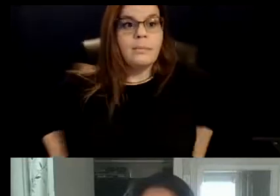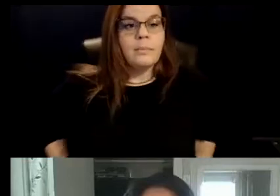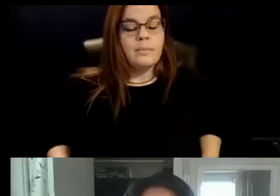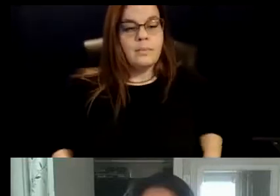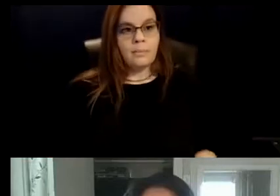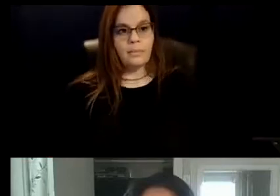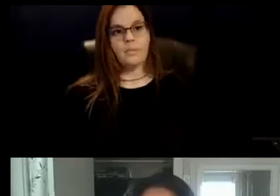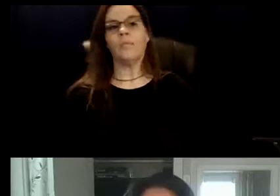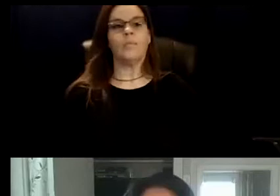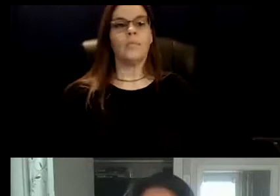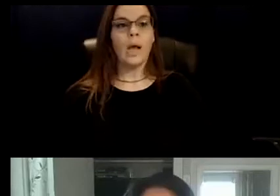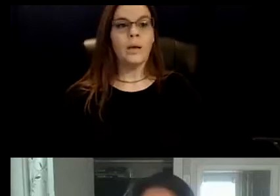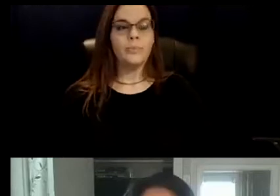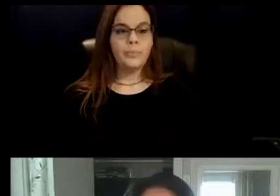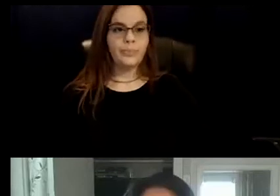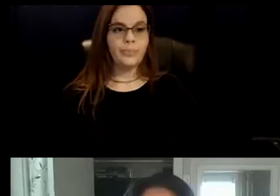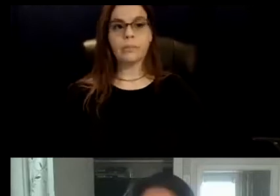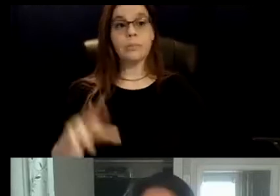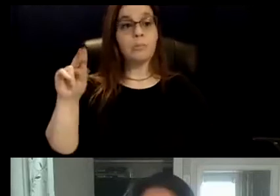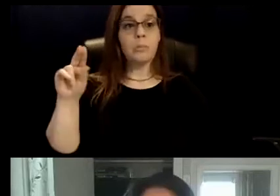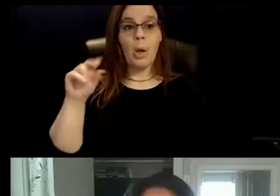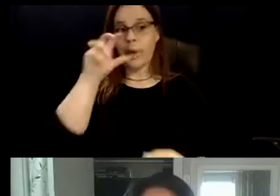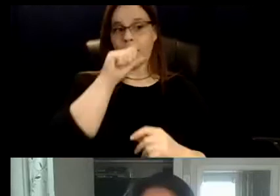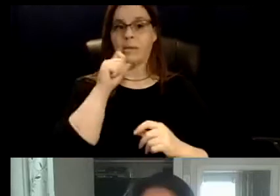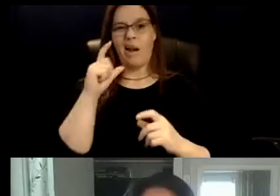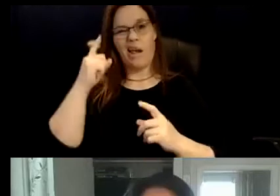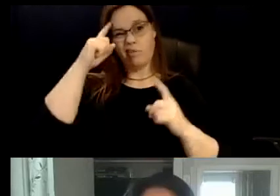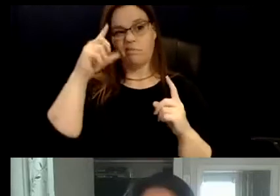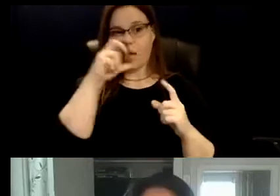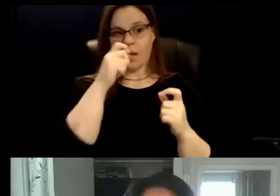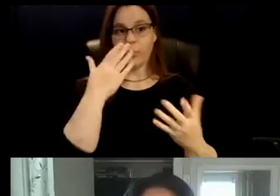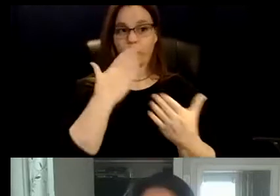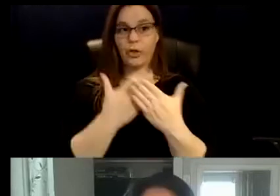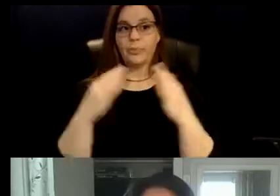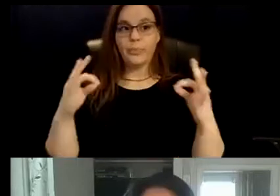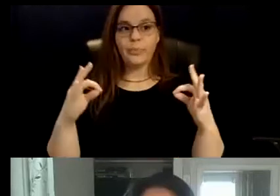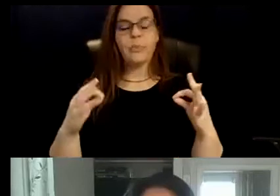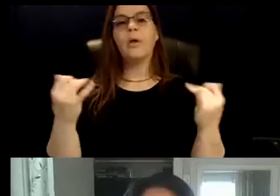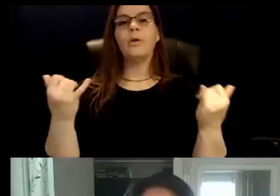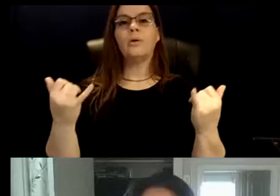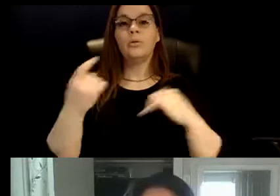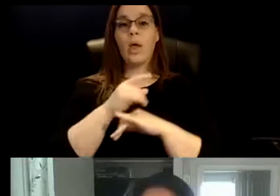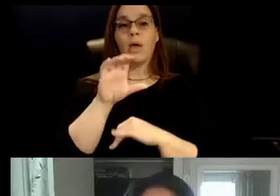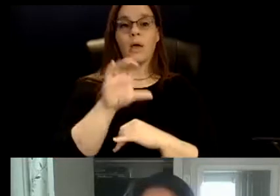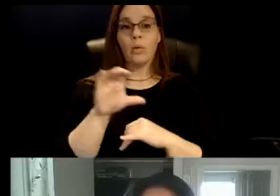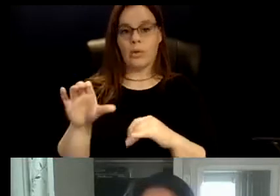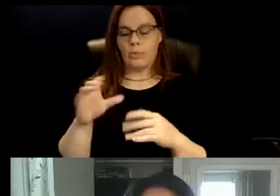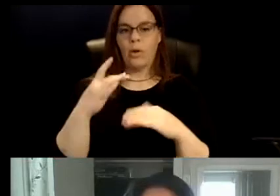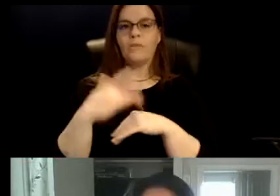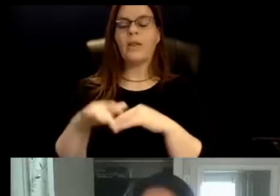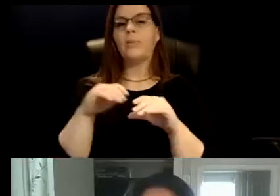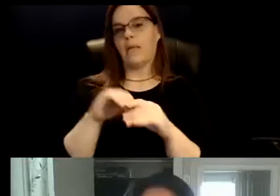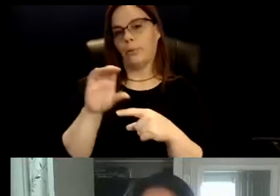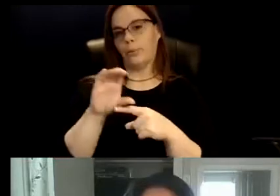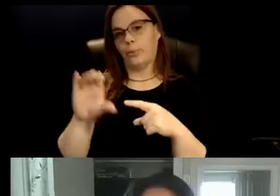No, I think we're good. Okay, so today captions are available in Zoom, as I said before.